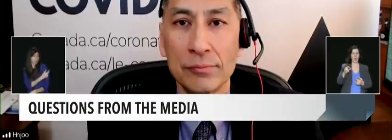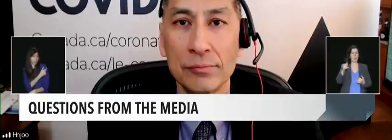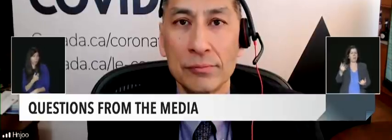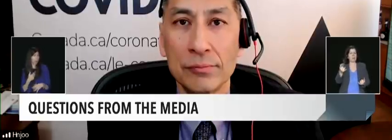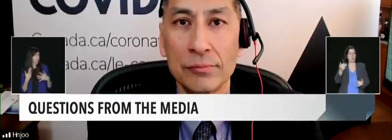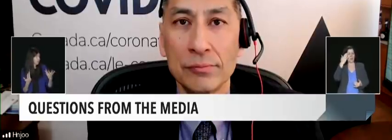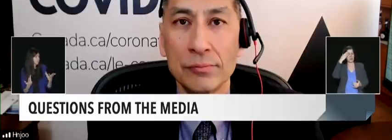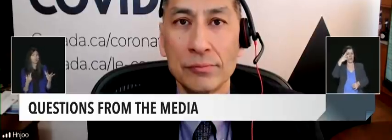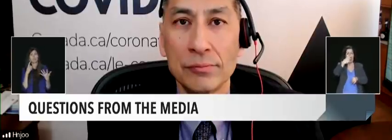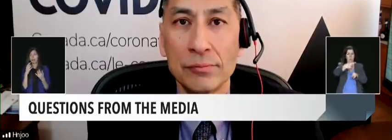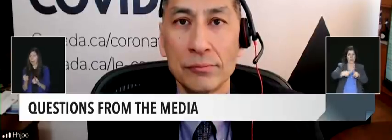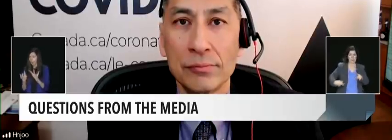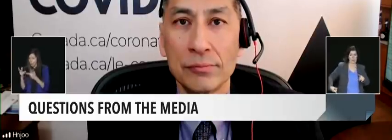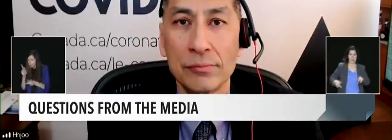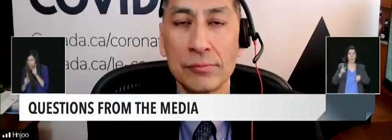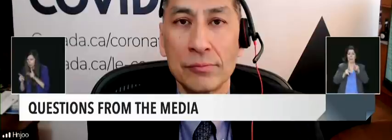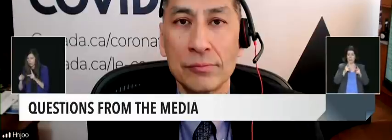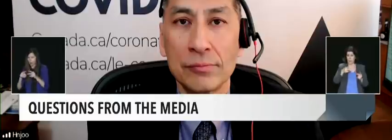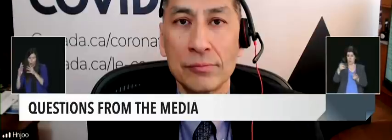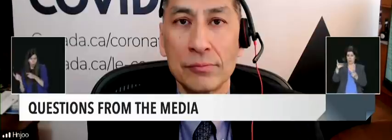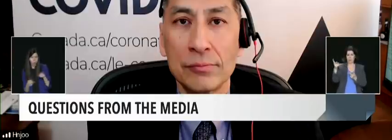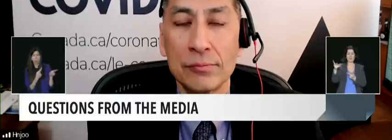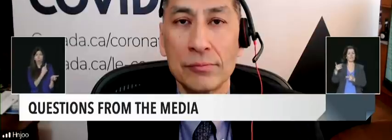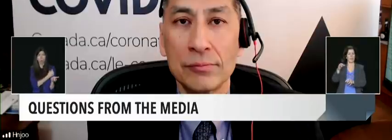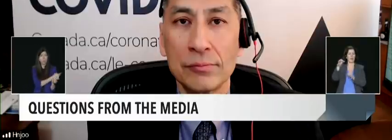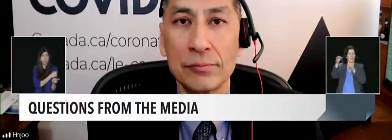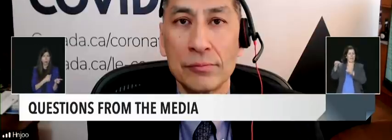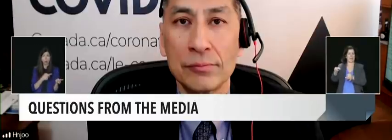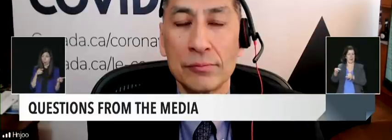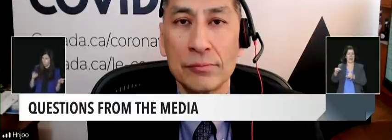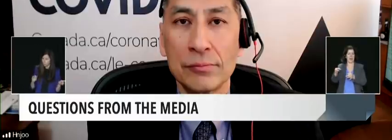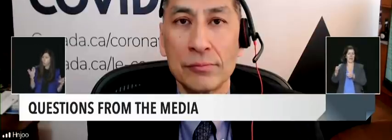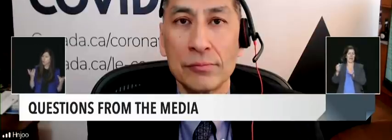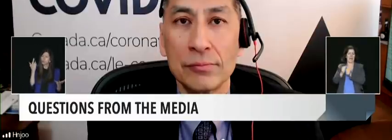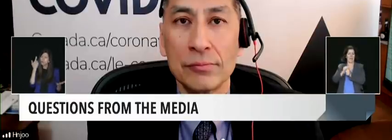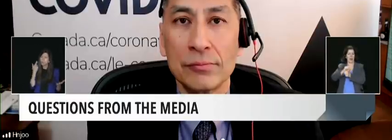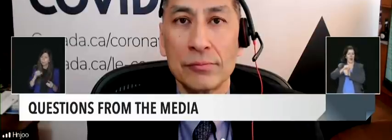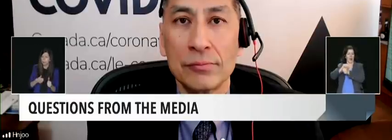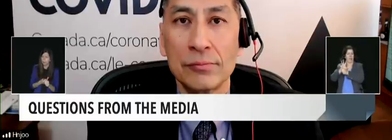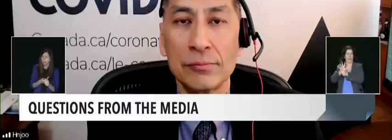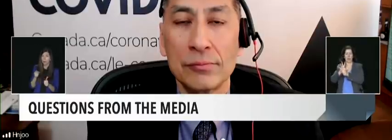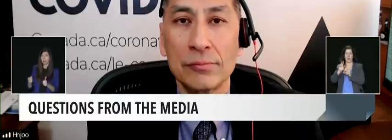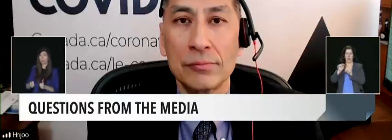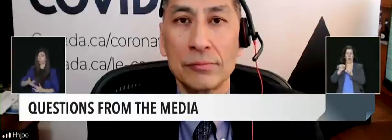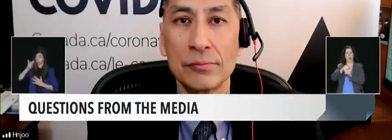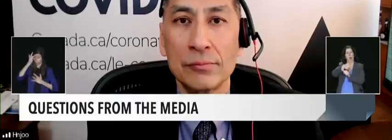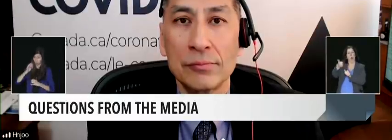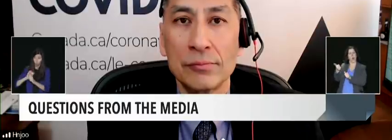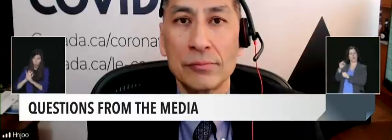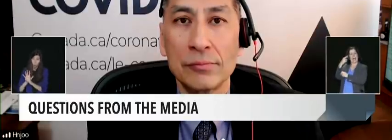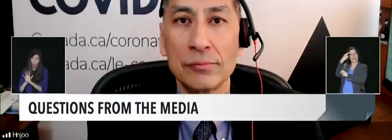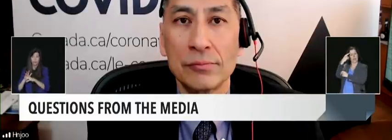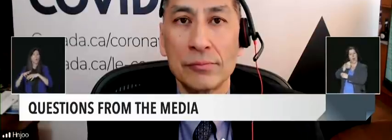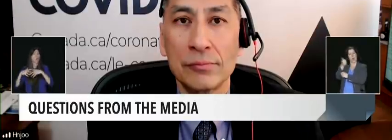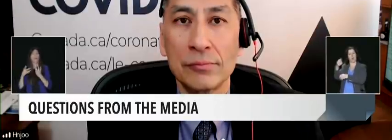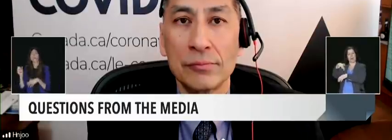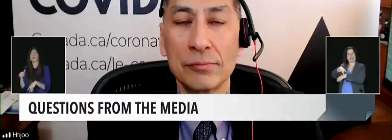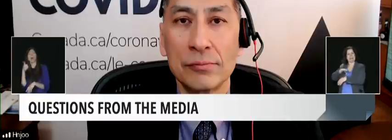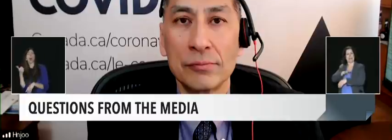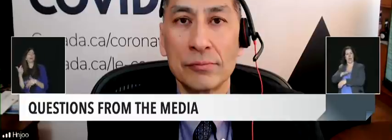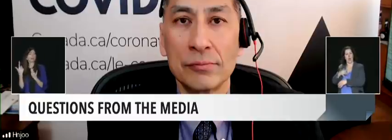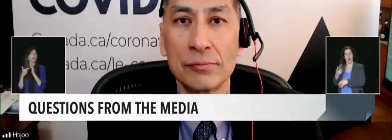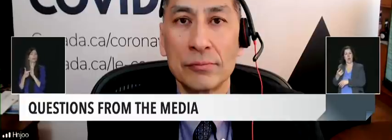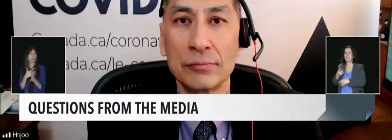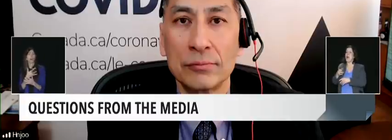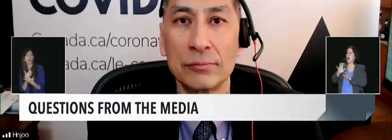actually admitted for another reason but tested positive. I'm wondering if this is the first time you're including that national look of people who were admitted to